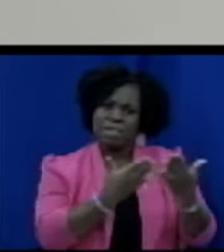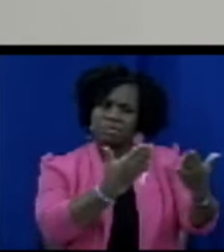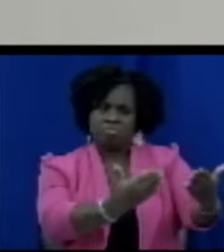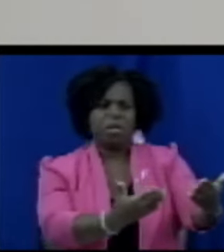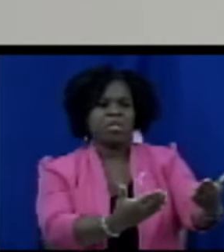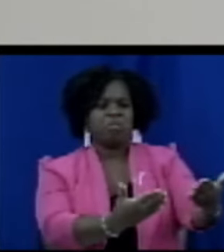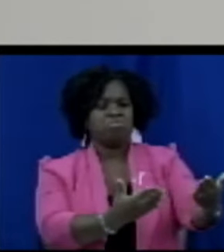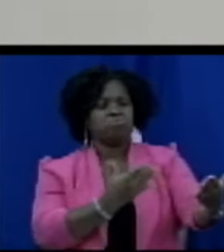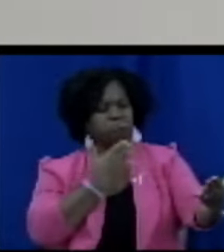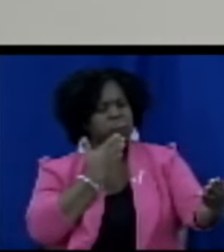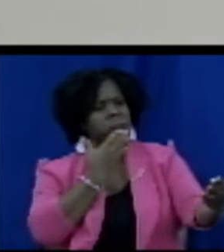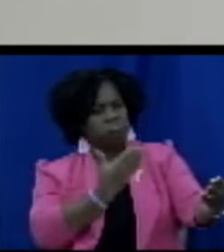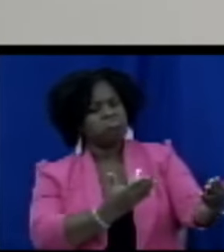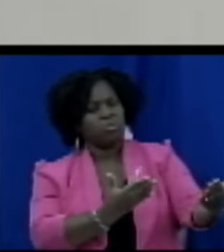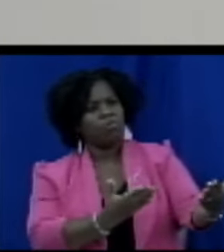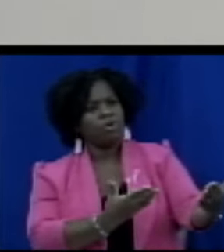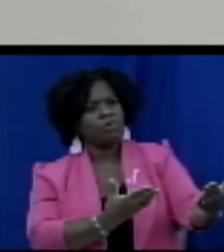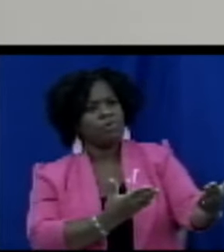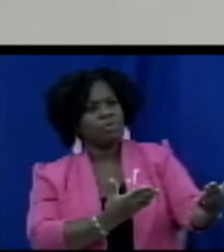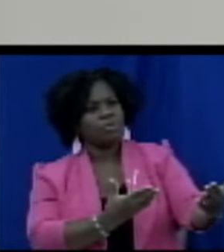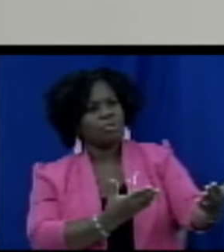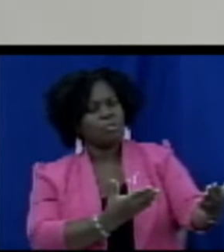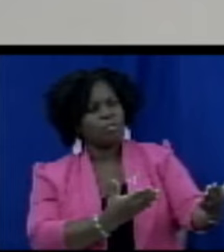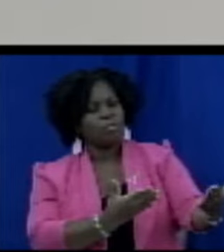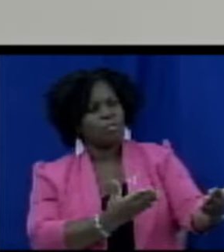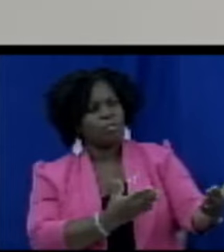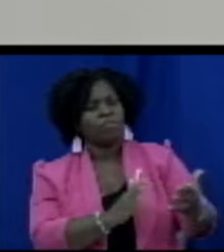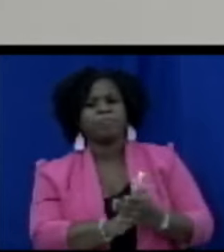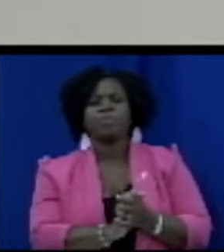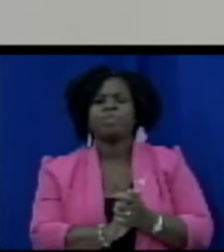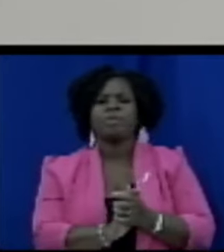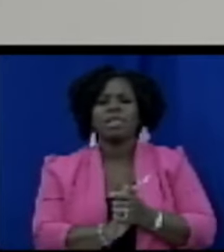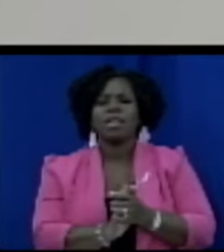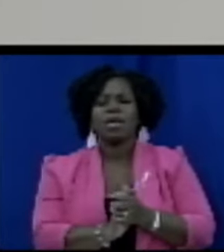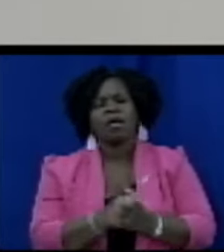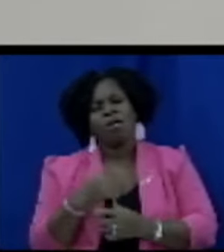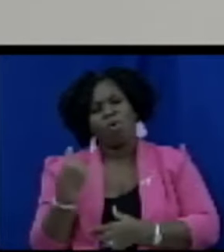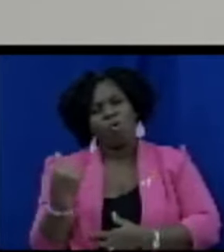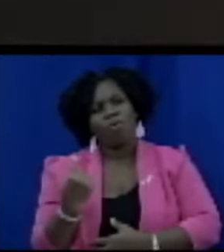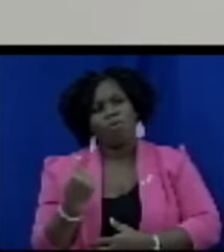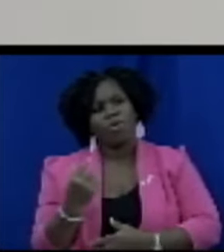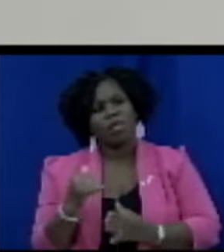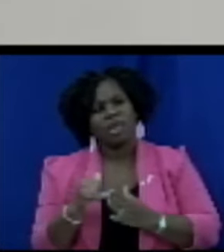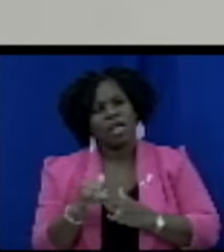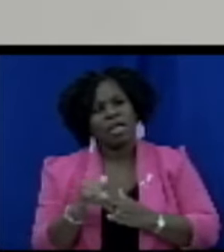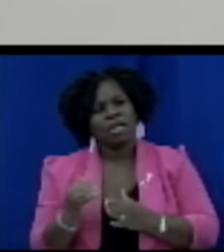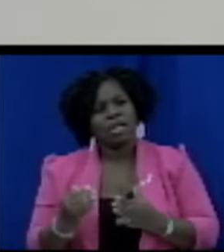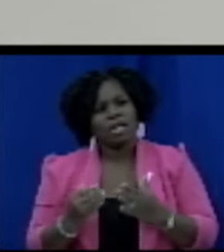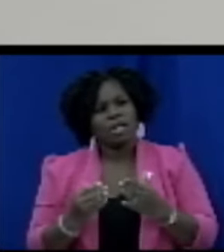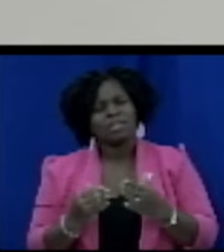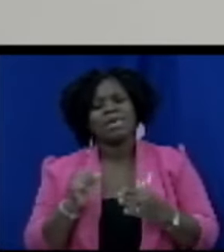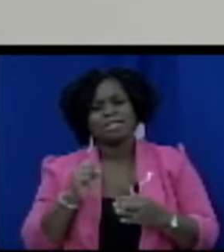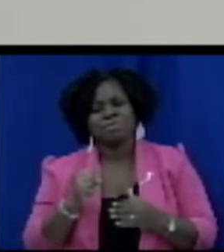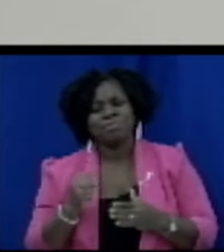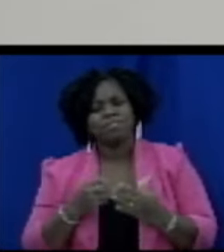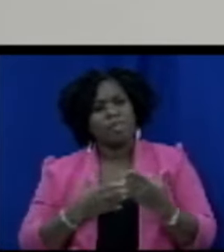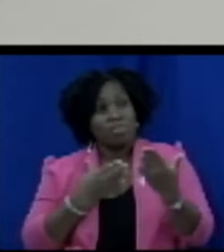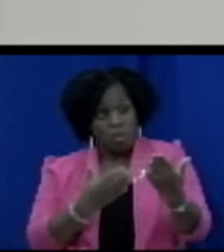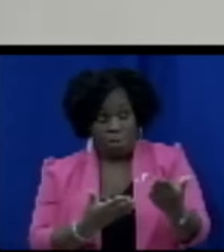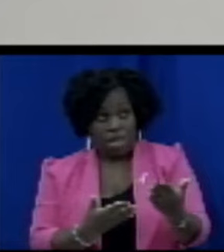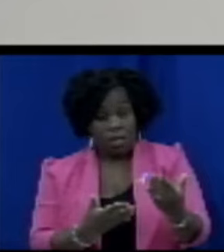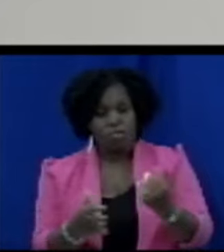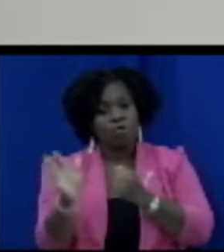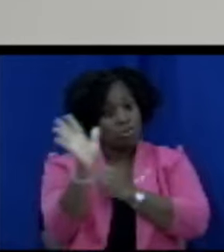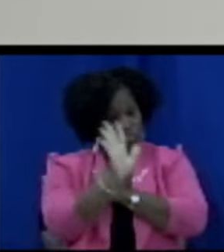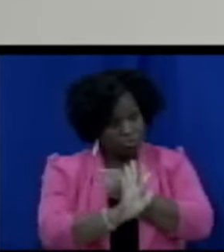apart from the fact that the bill will protect all of us